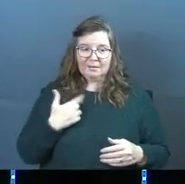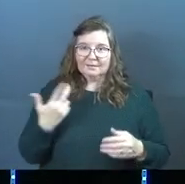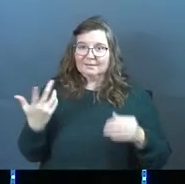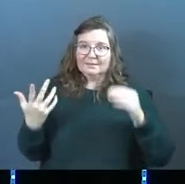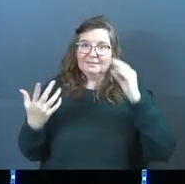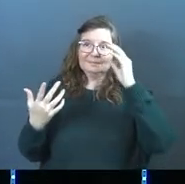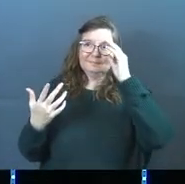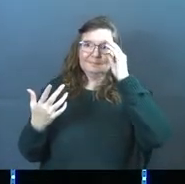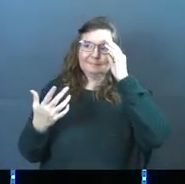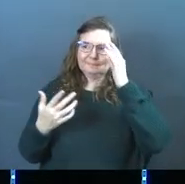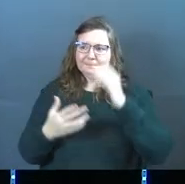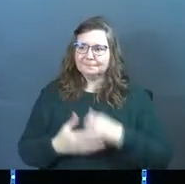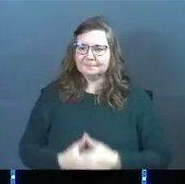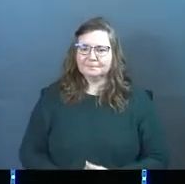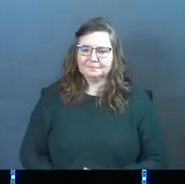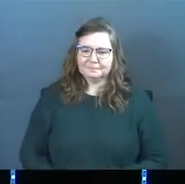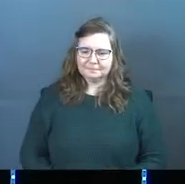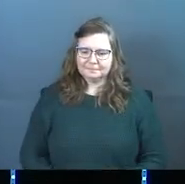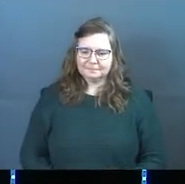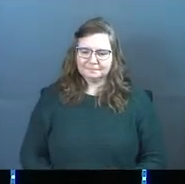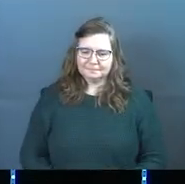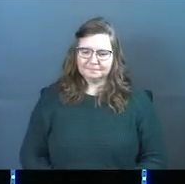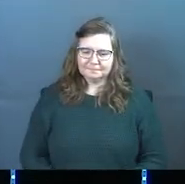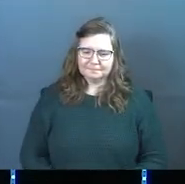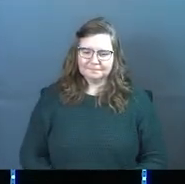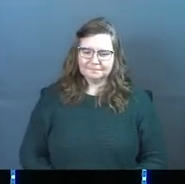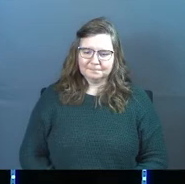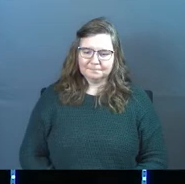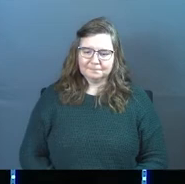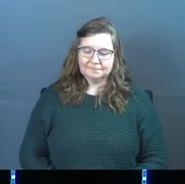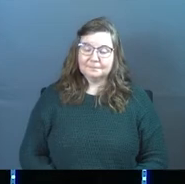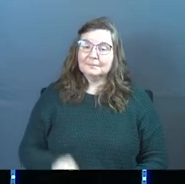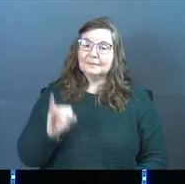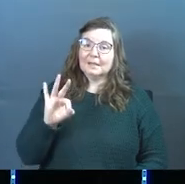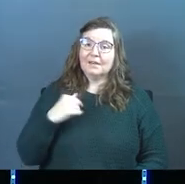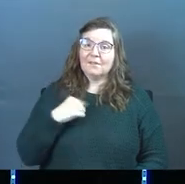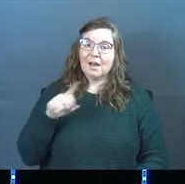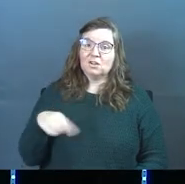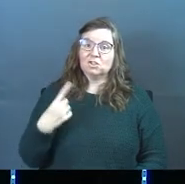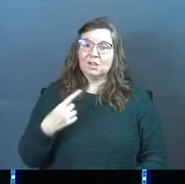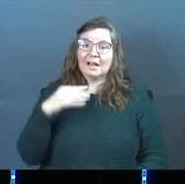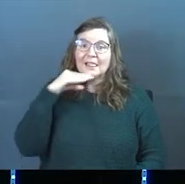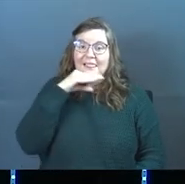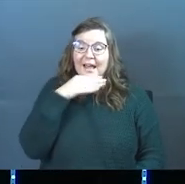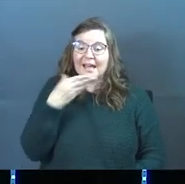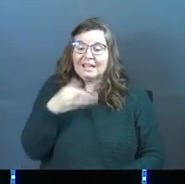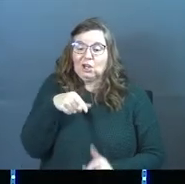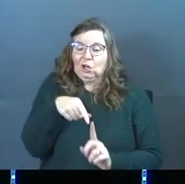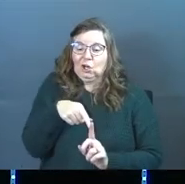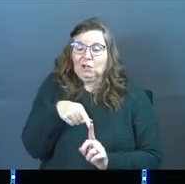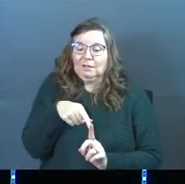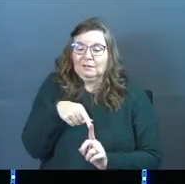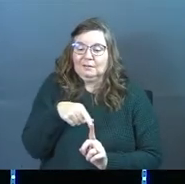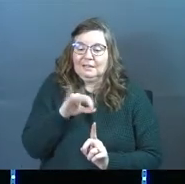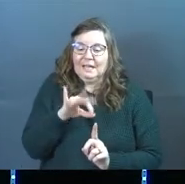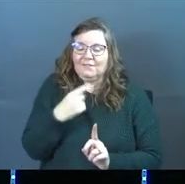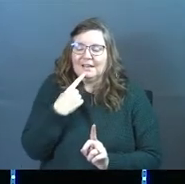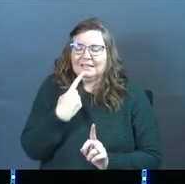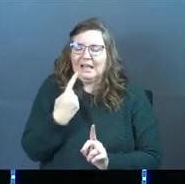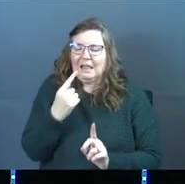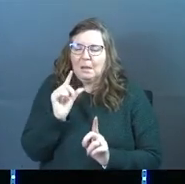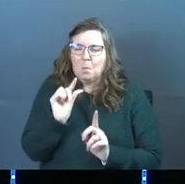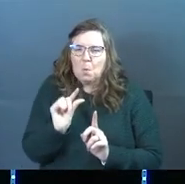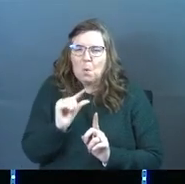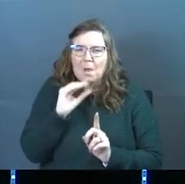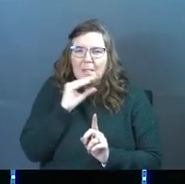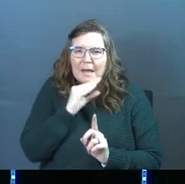if I just lie here, if I tell a